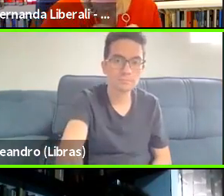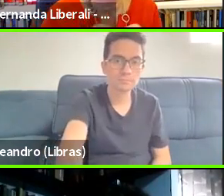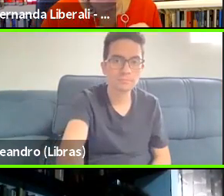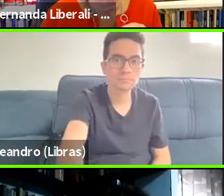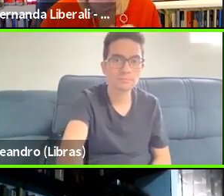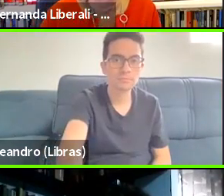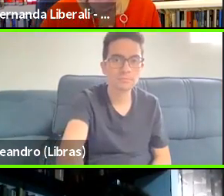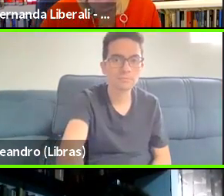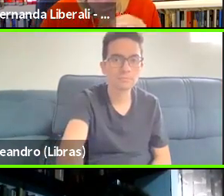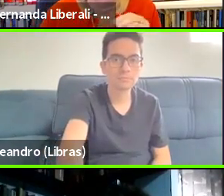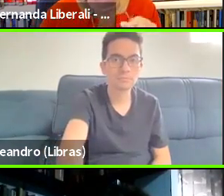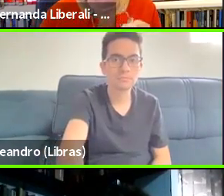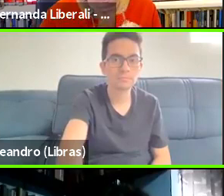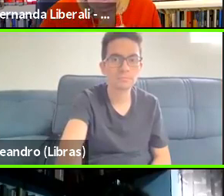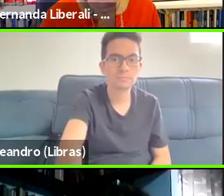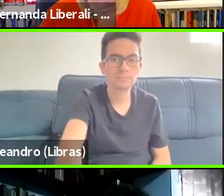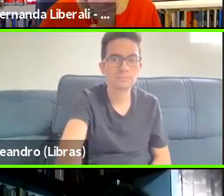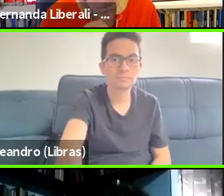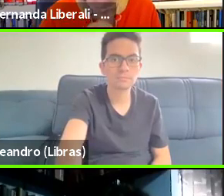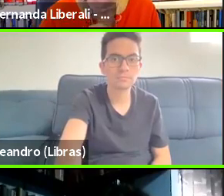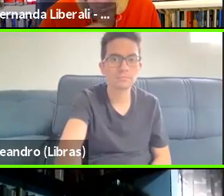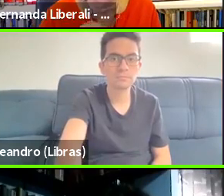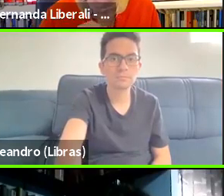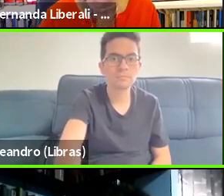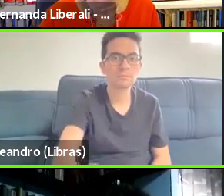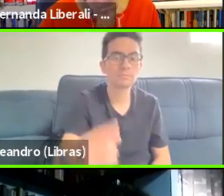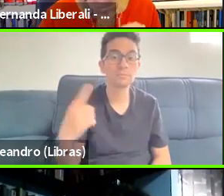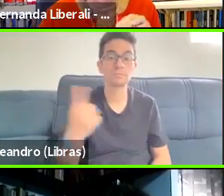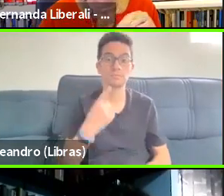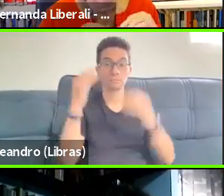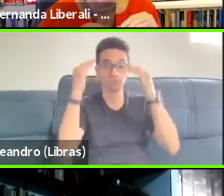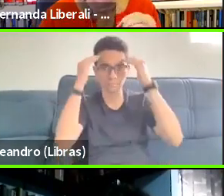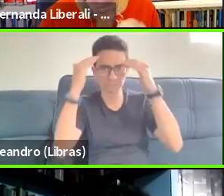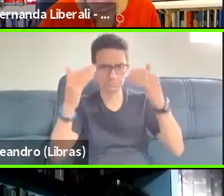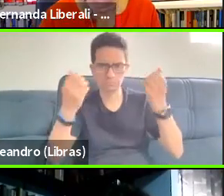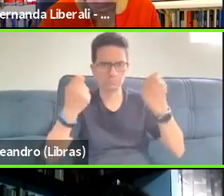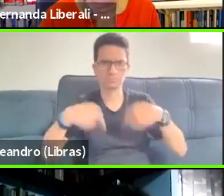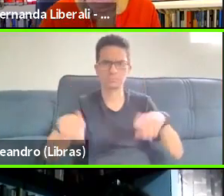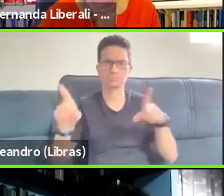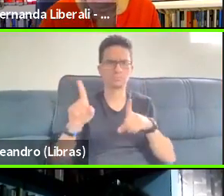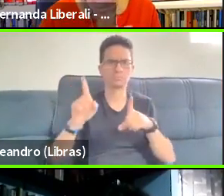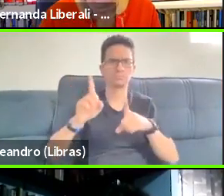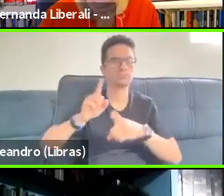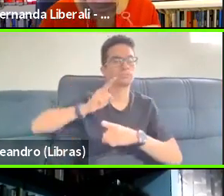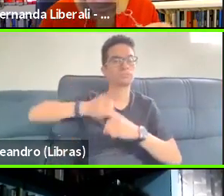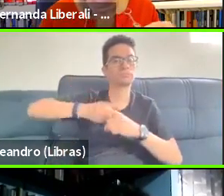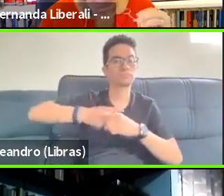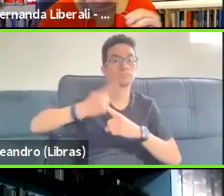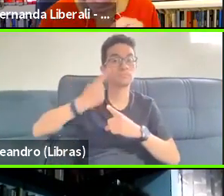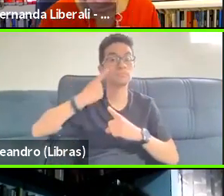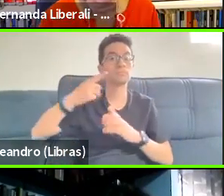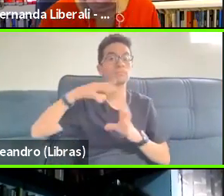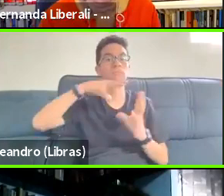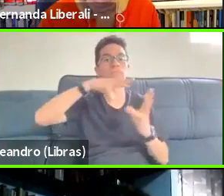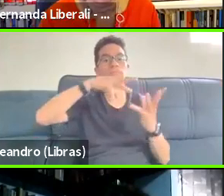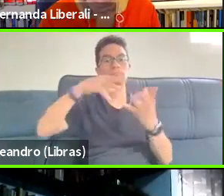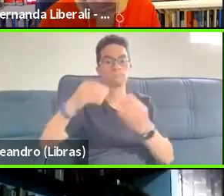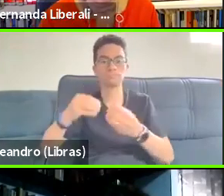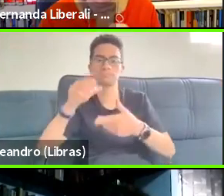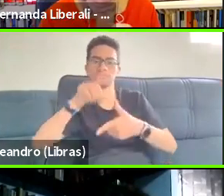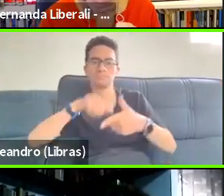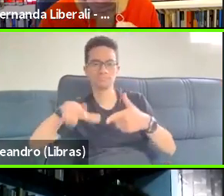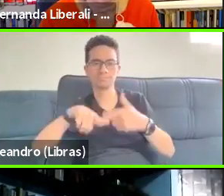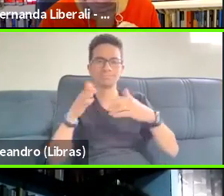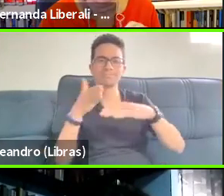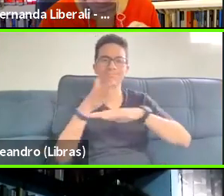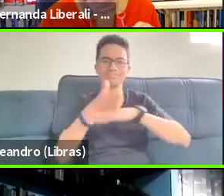are, um, worlds that people can participate in. Um, and to aim to, uh, you know,